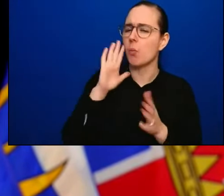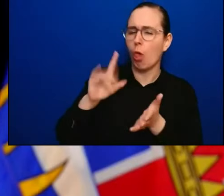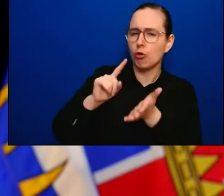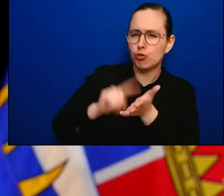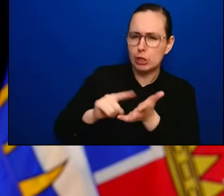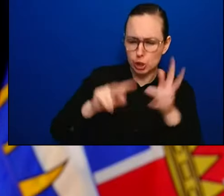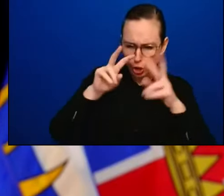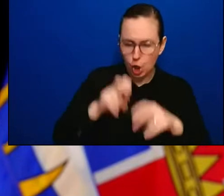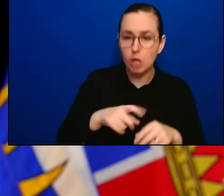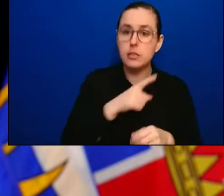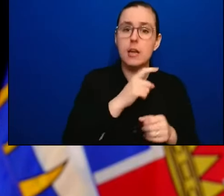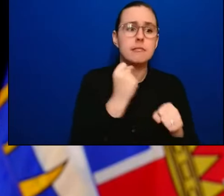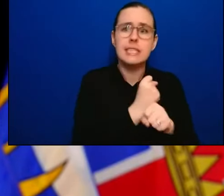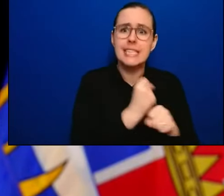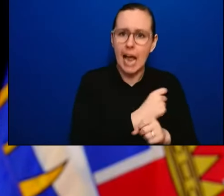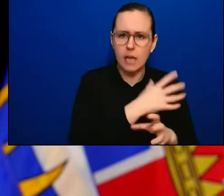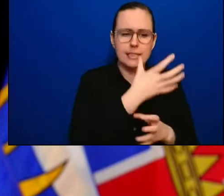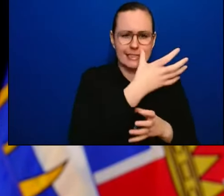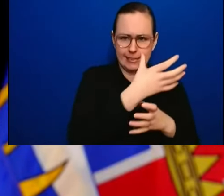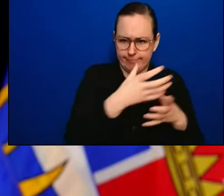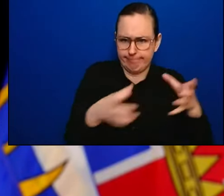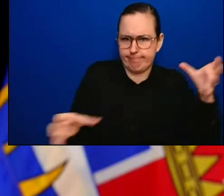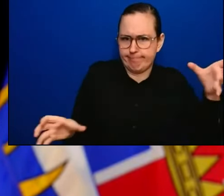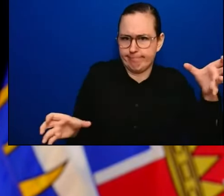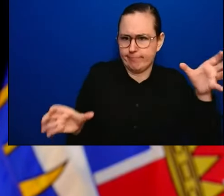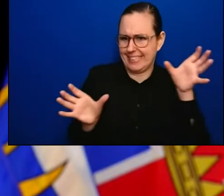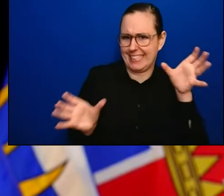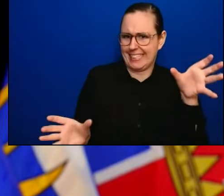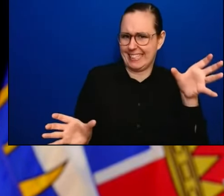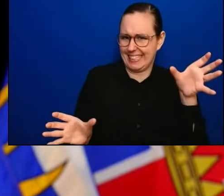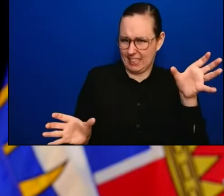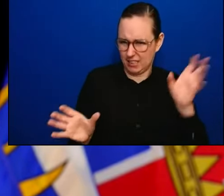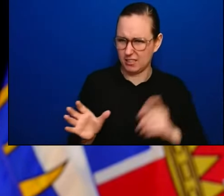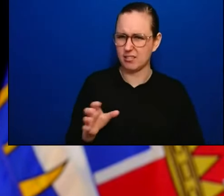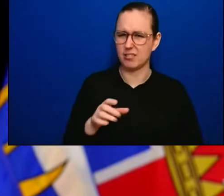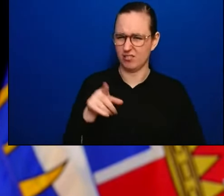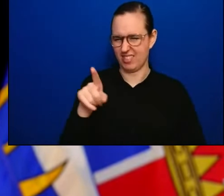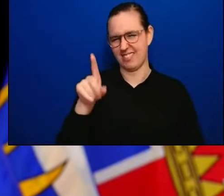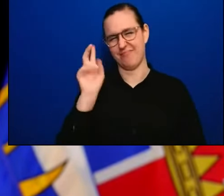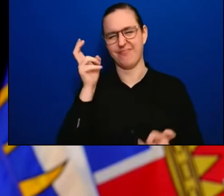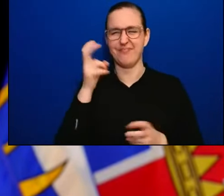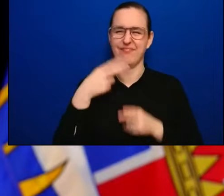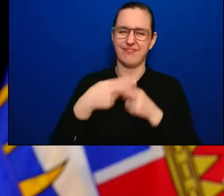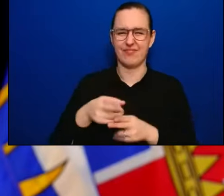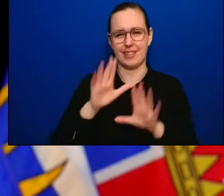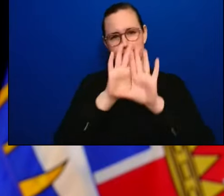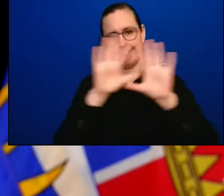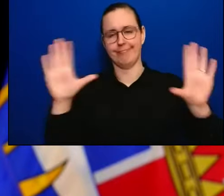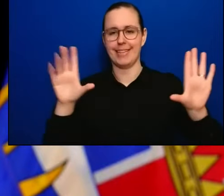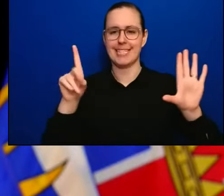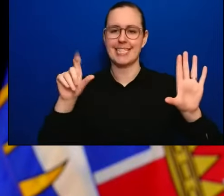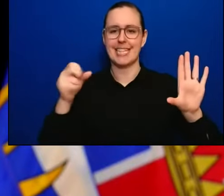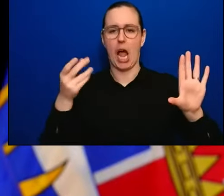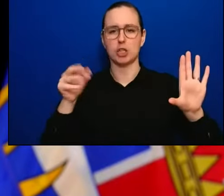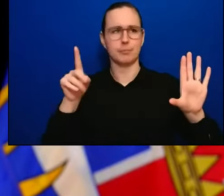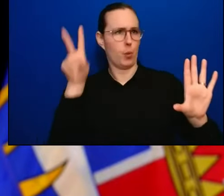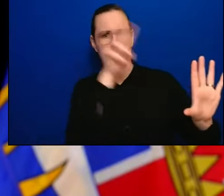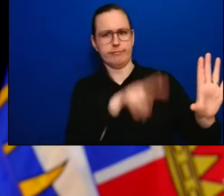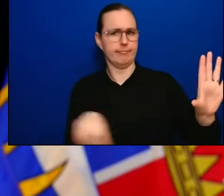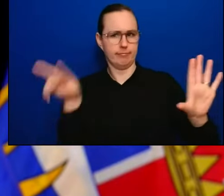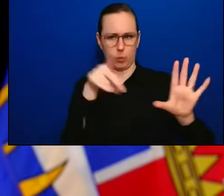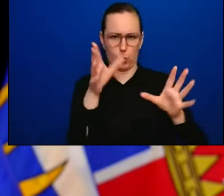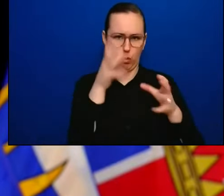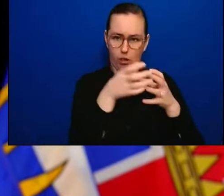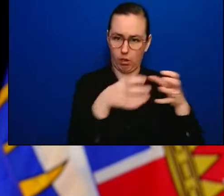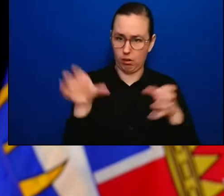in a separate category on the dashboard? And if not, then how will we know how many people have actually died from COVID-19?